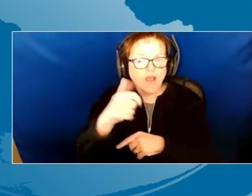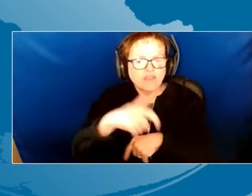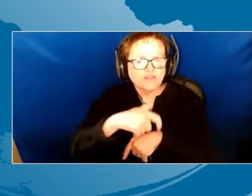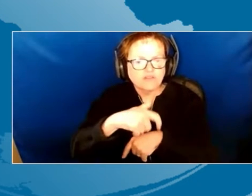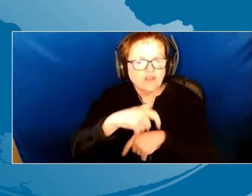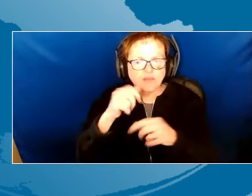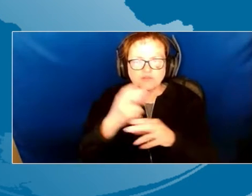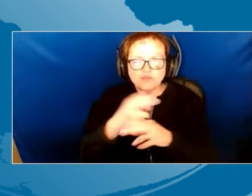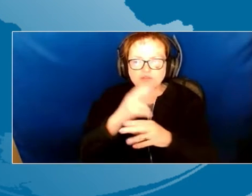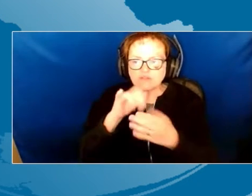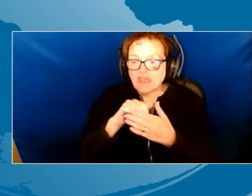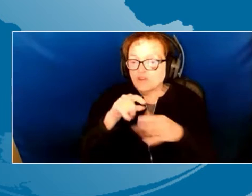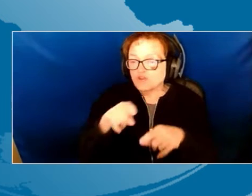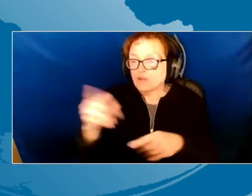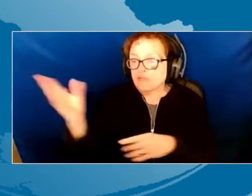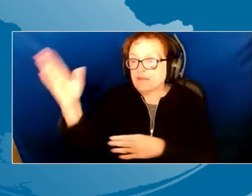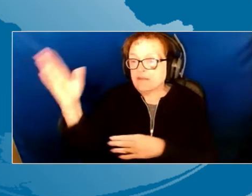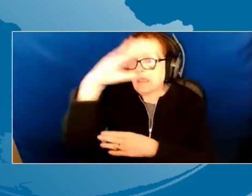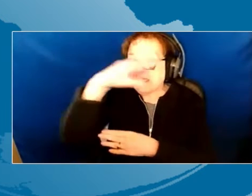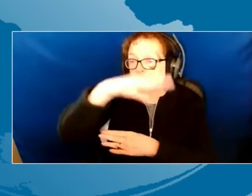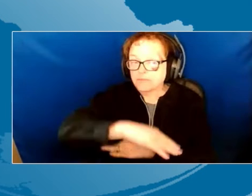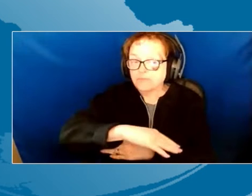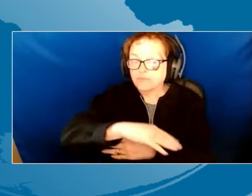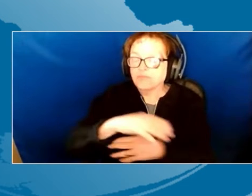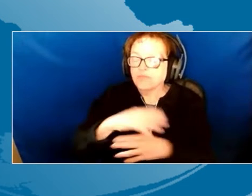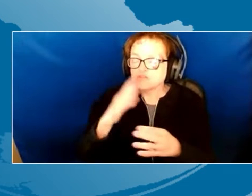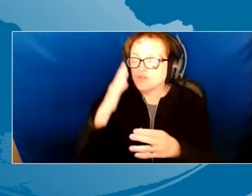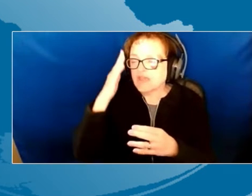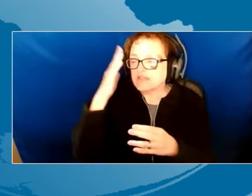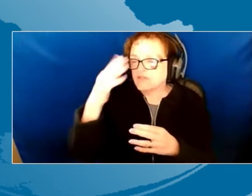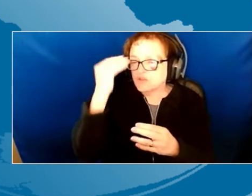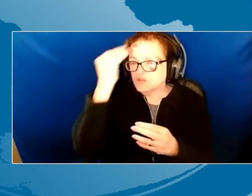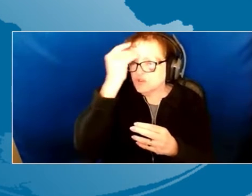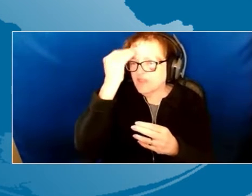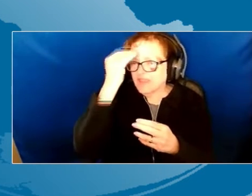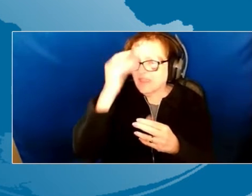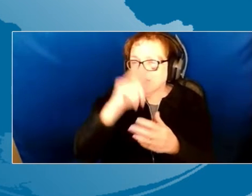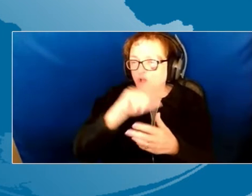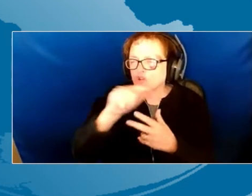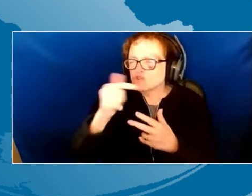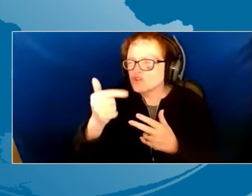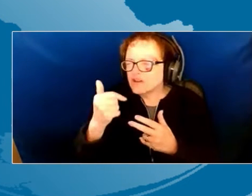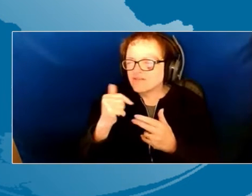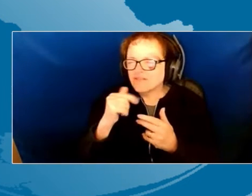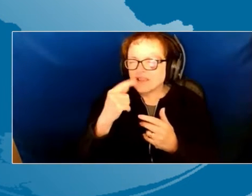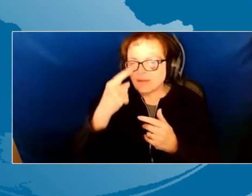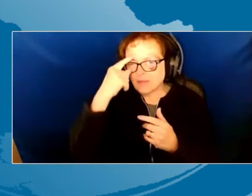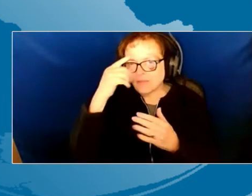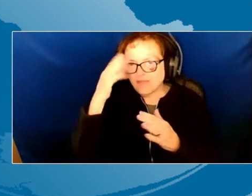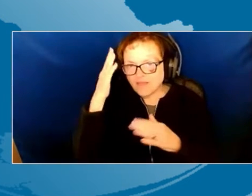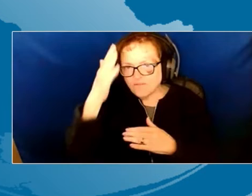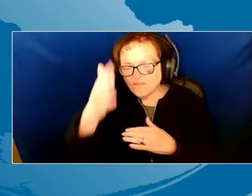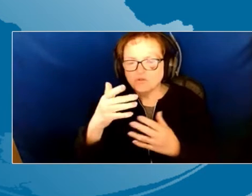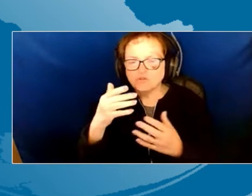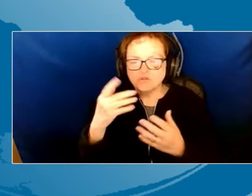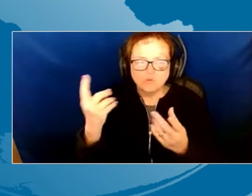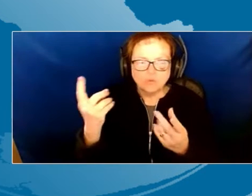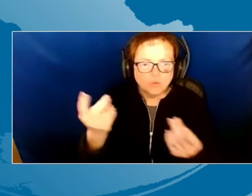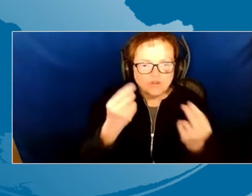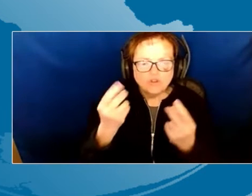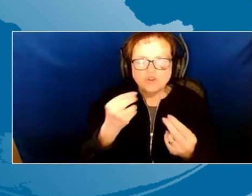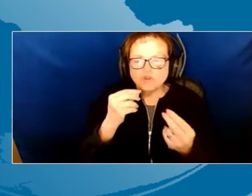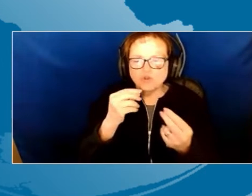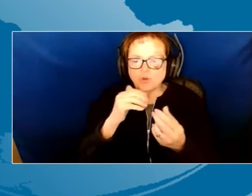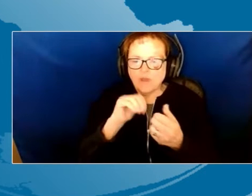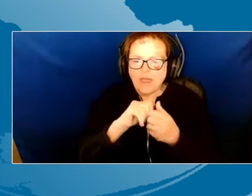Other times during your day. So those are future thinking, alternatives questions. Get them thinking forward and thinking about what their